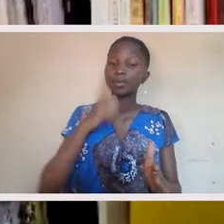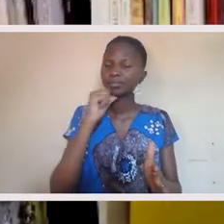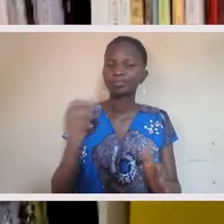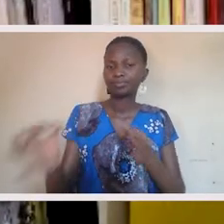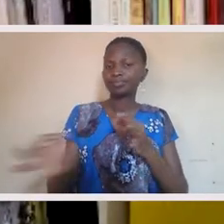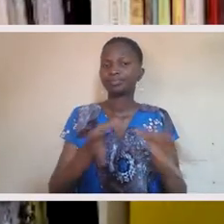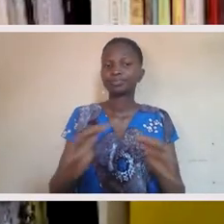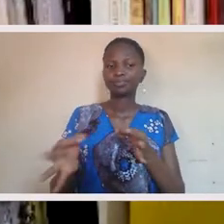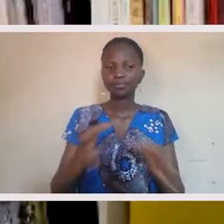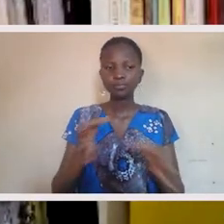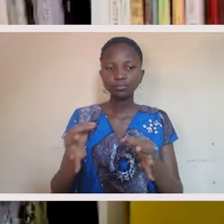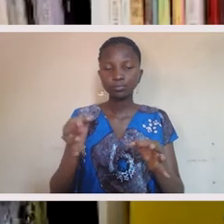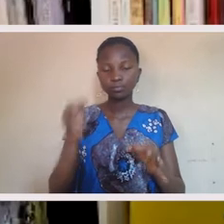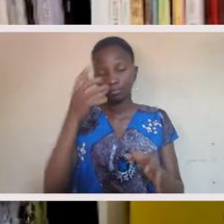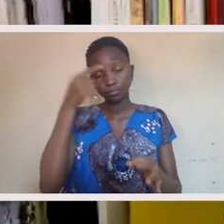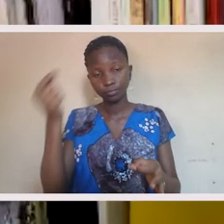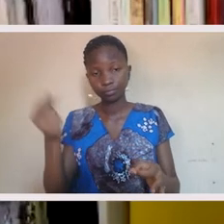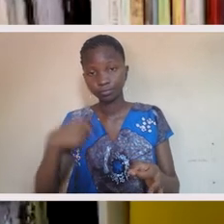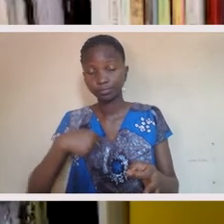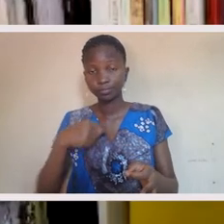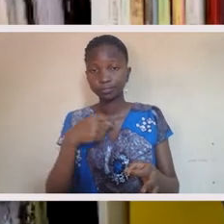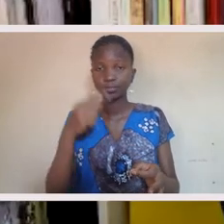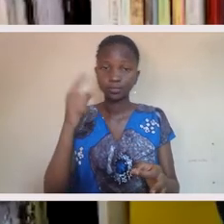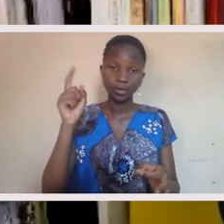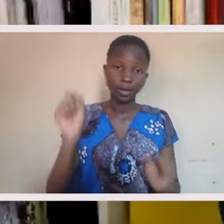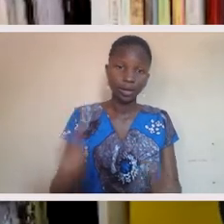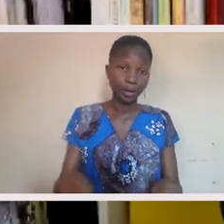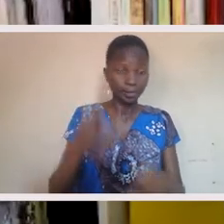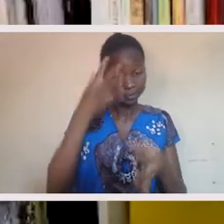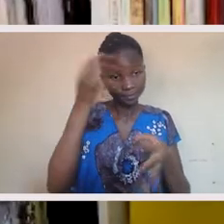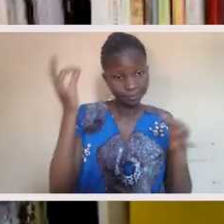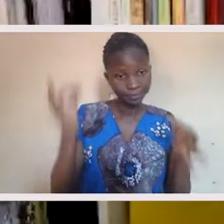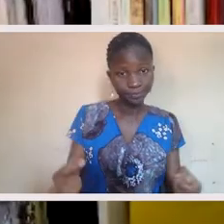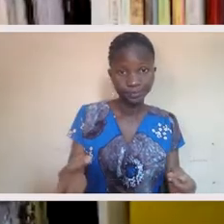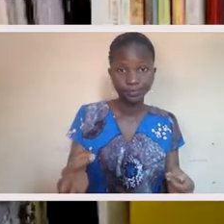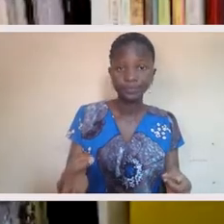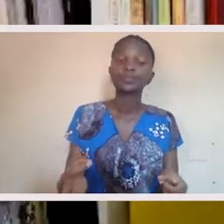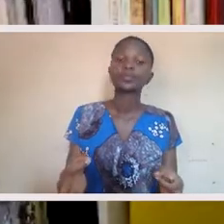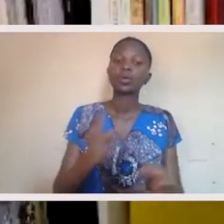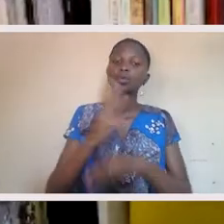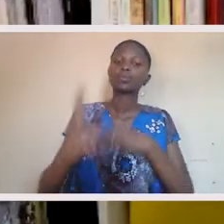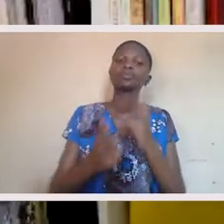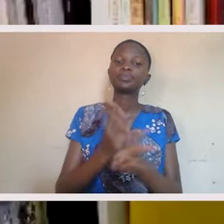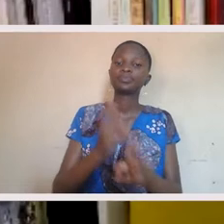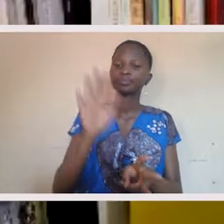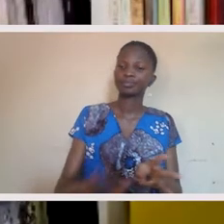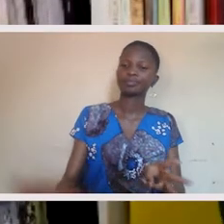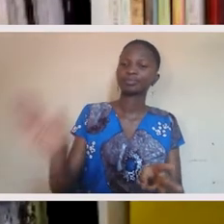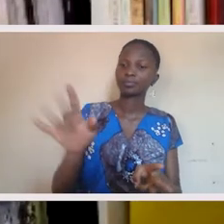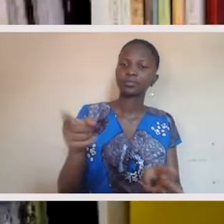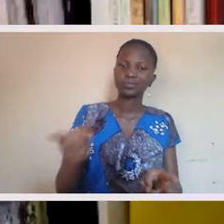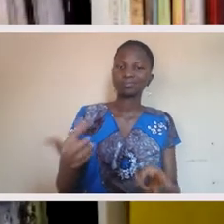I don't have to explain myself because I get to have that choice in a world that's constantly demanding me to